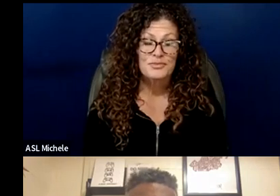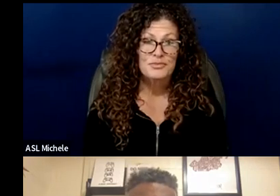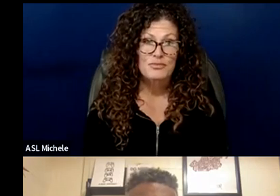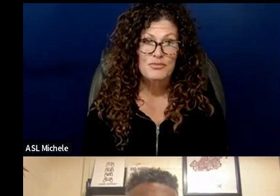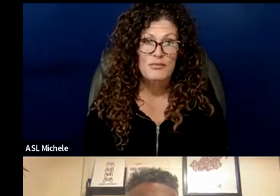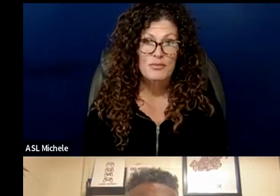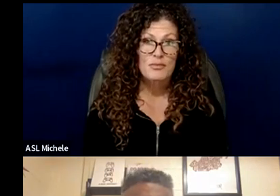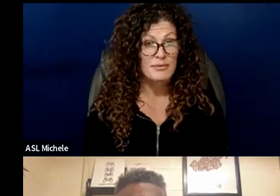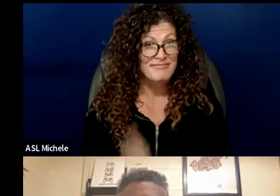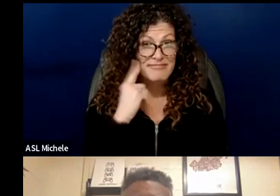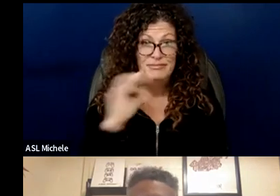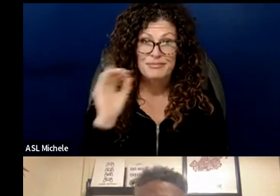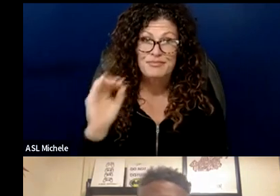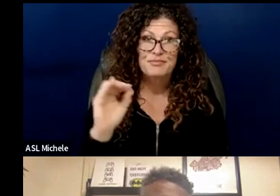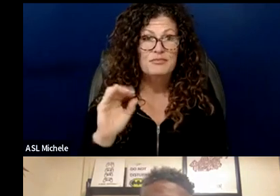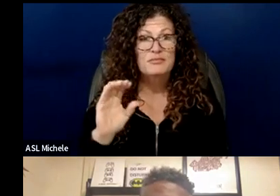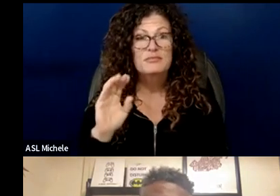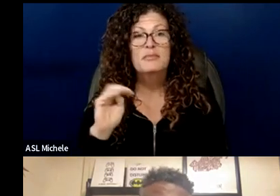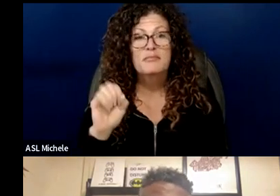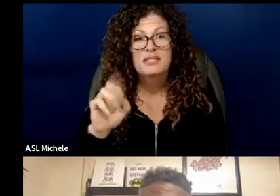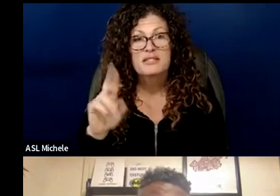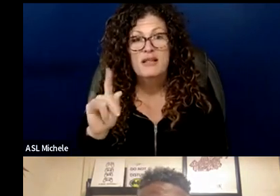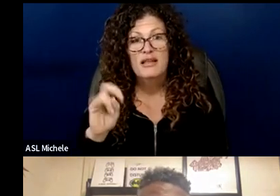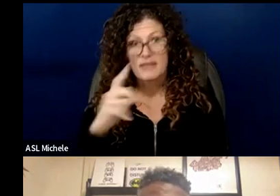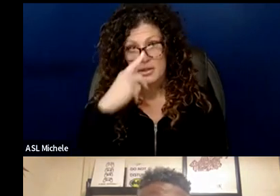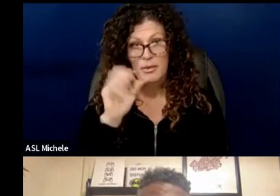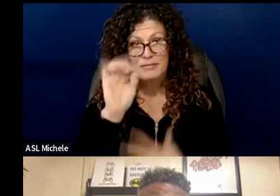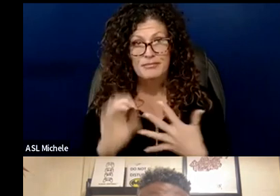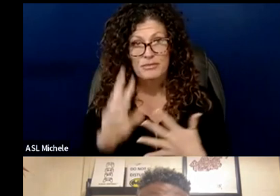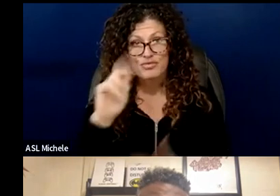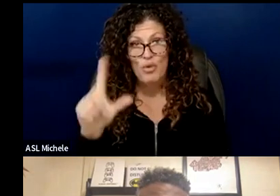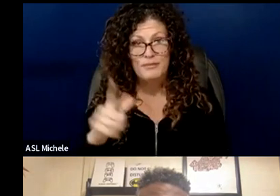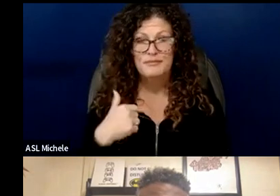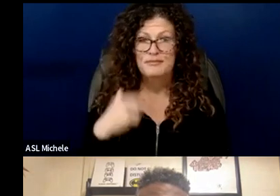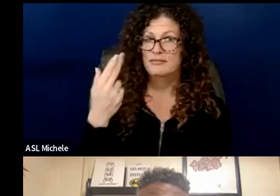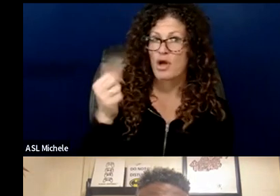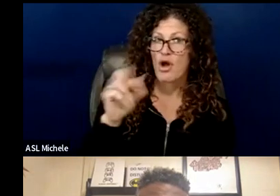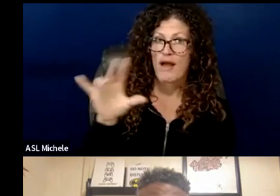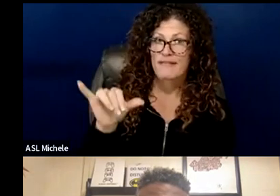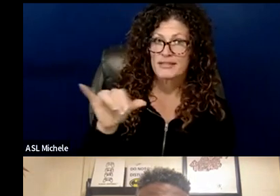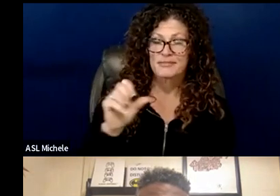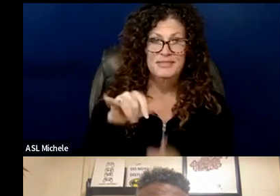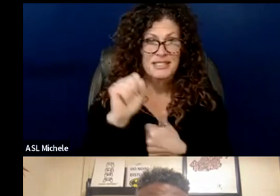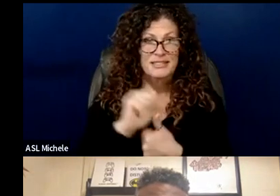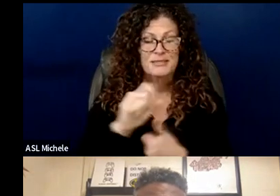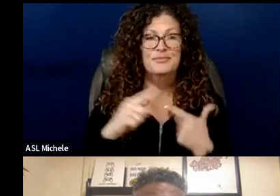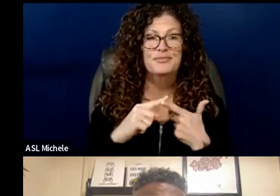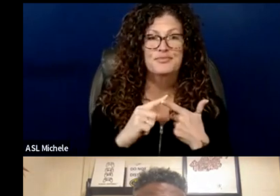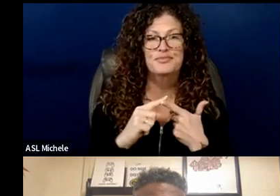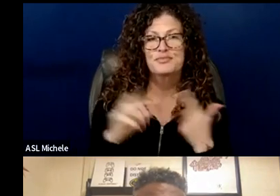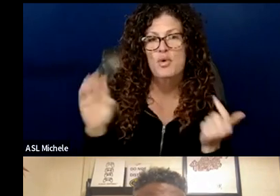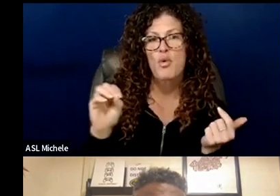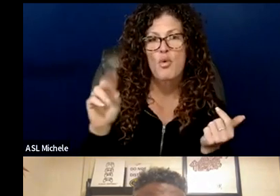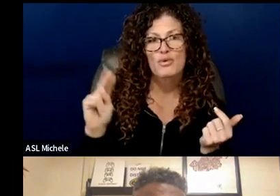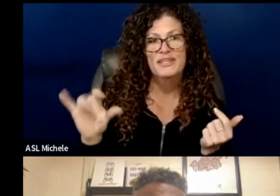please not miss sullivan will you please call the roll miss harvey yes mr o